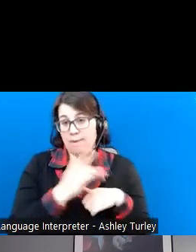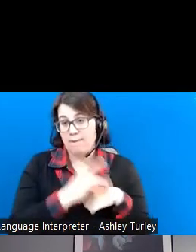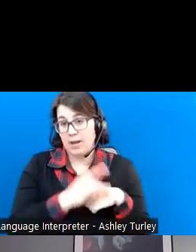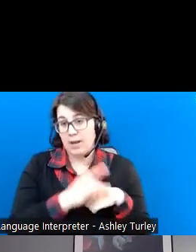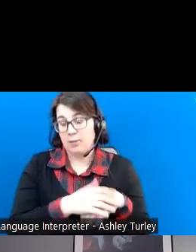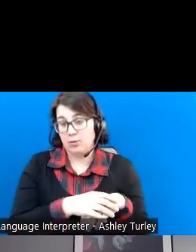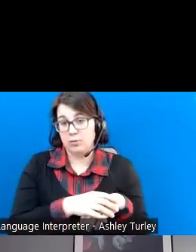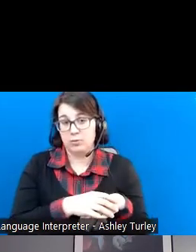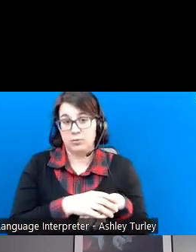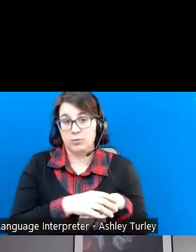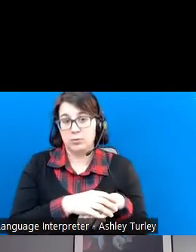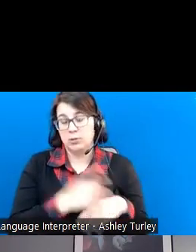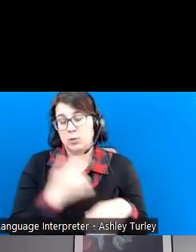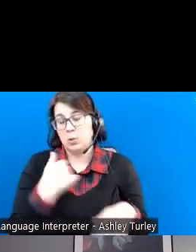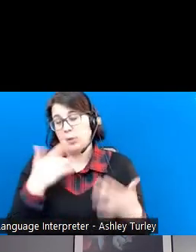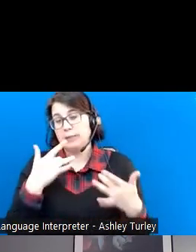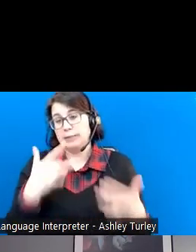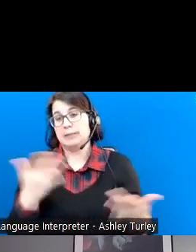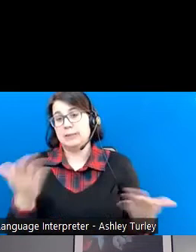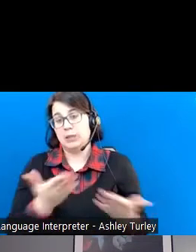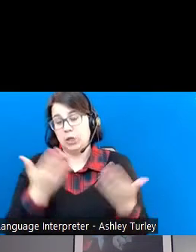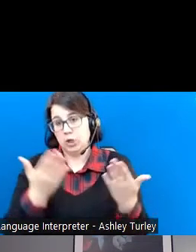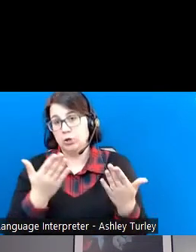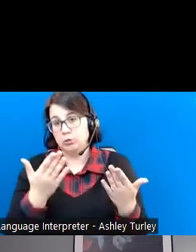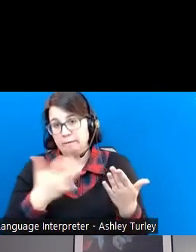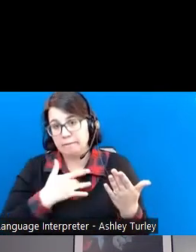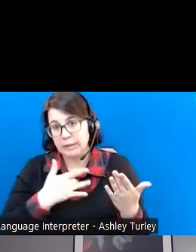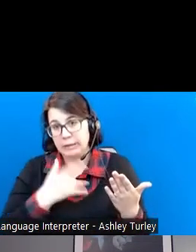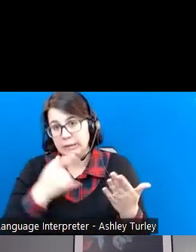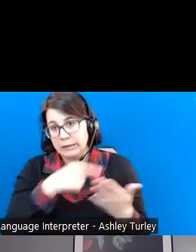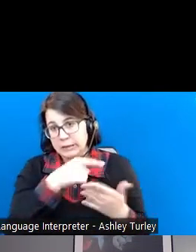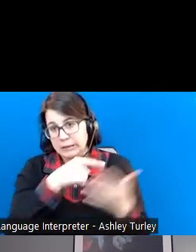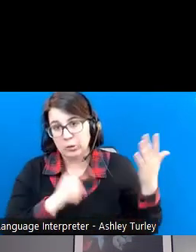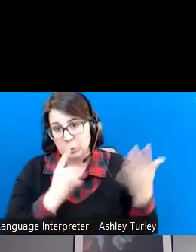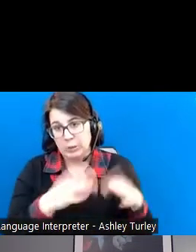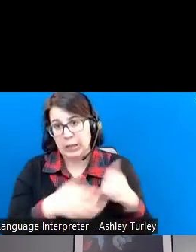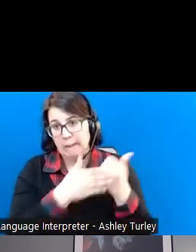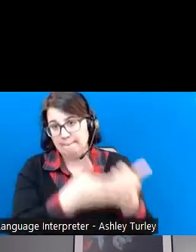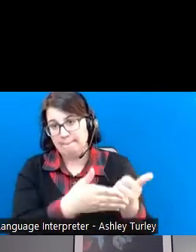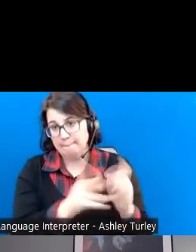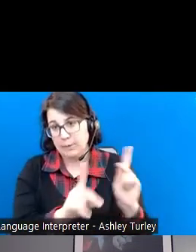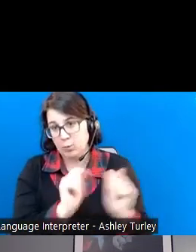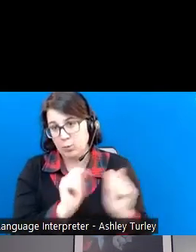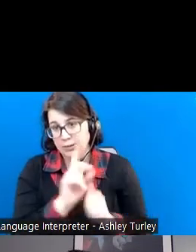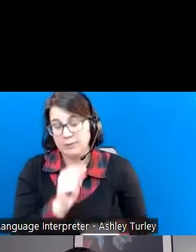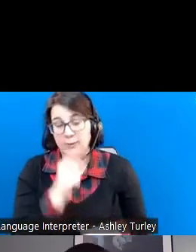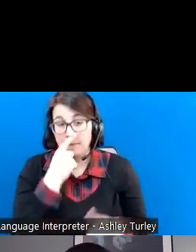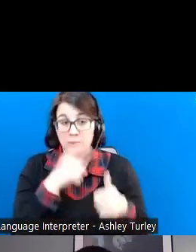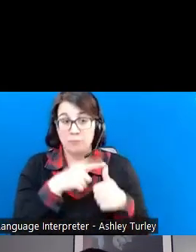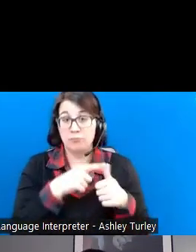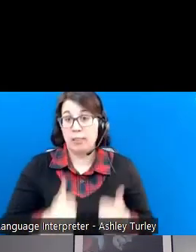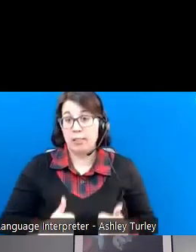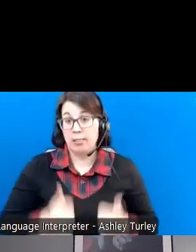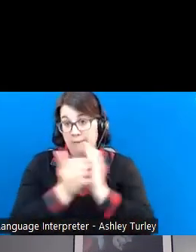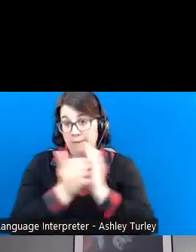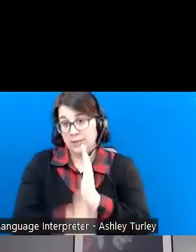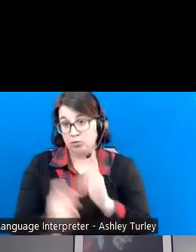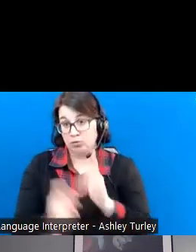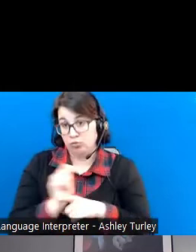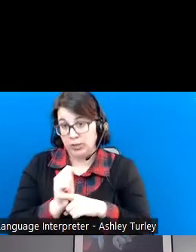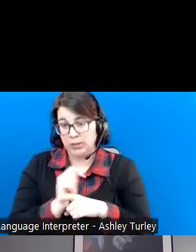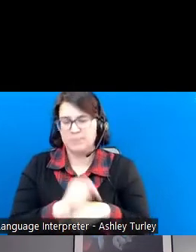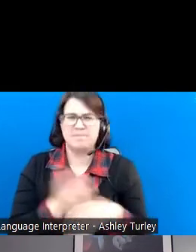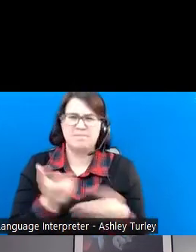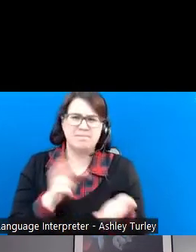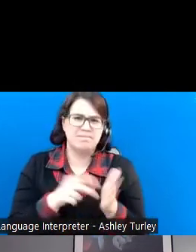and that we typically find here at JobSquad are very helpful for people with disabilities. So the first one there is a life skills training. What we're talking